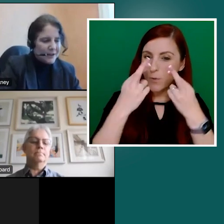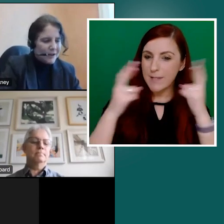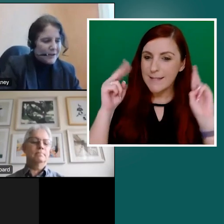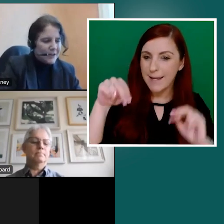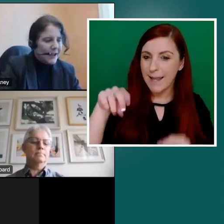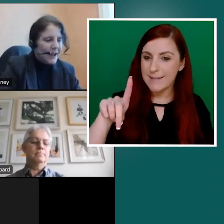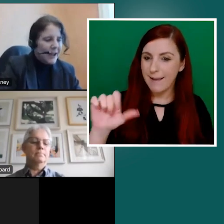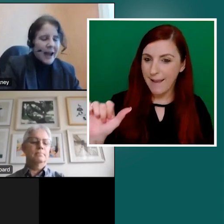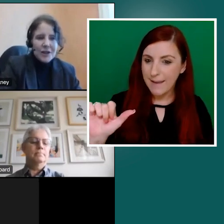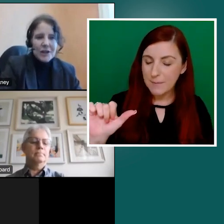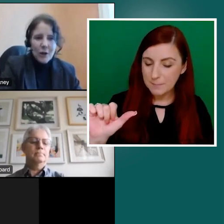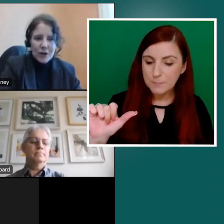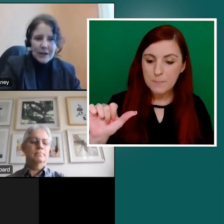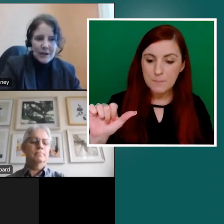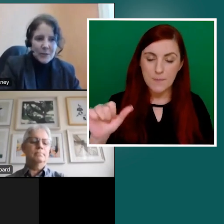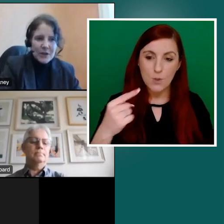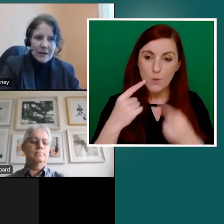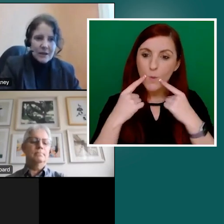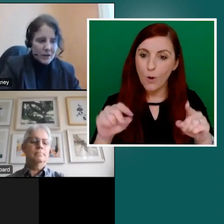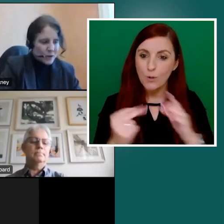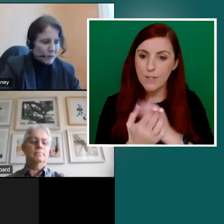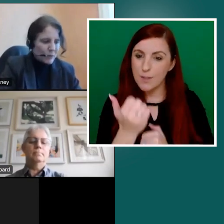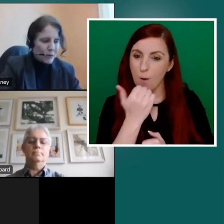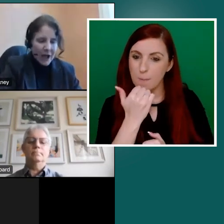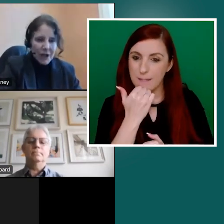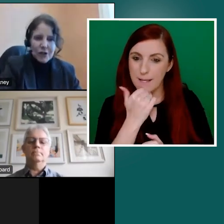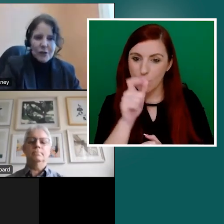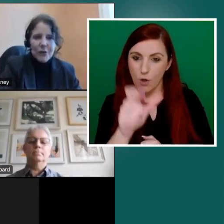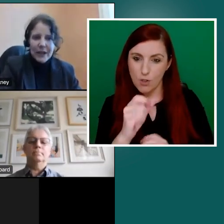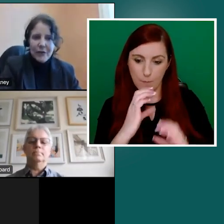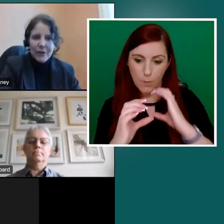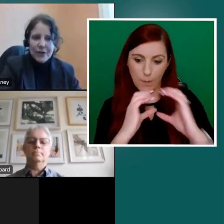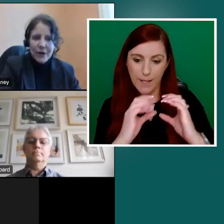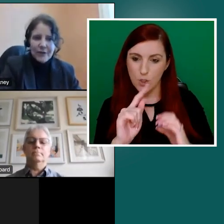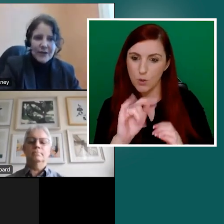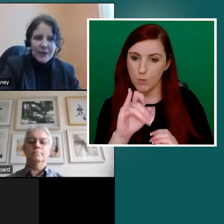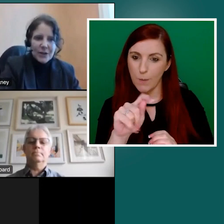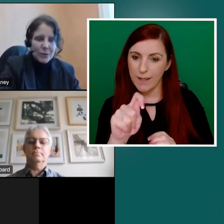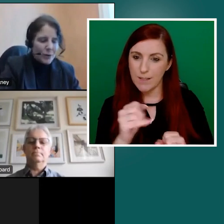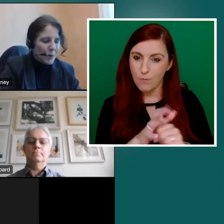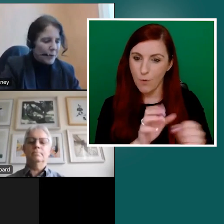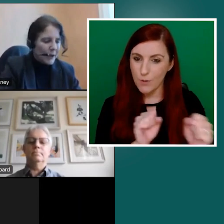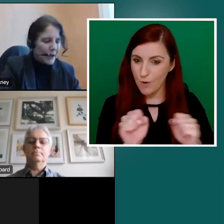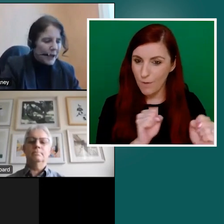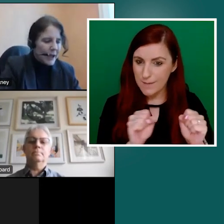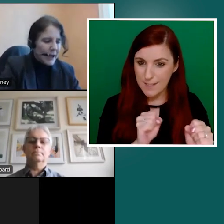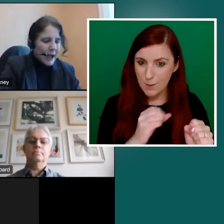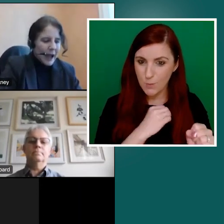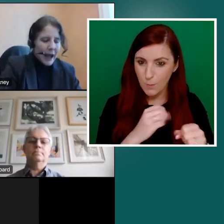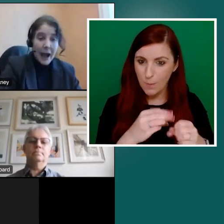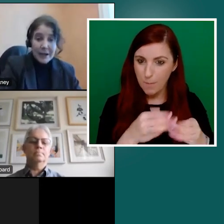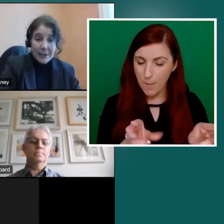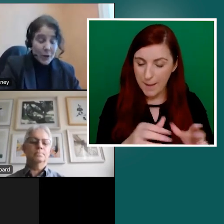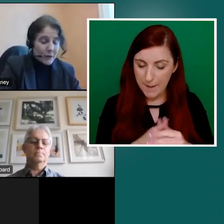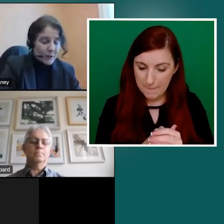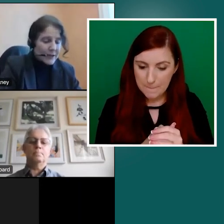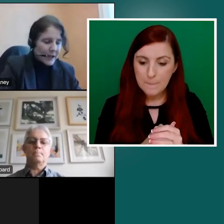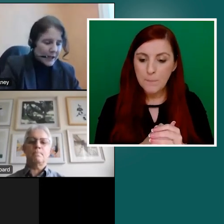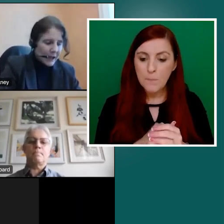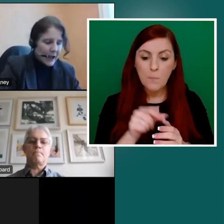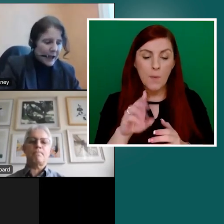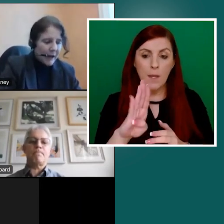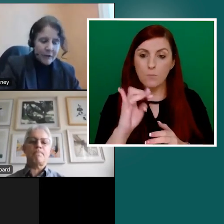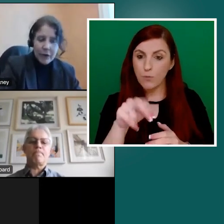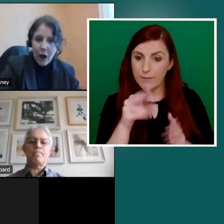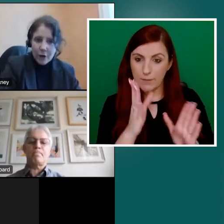Authority to launch this updated customer communication toolkit for services to the public. And as Brian was